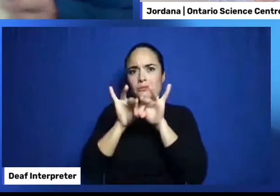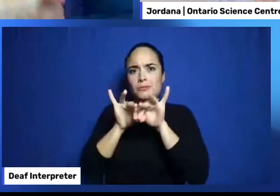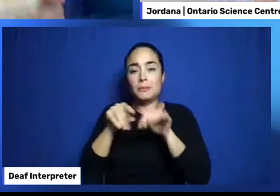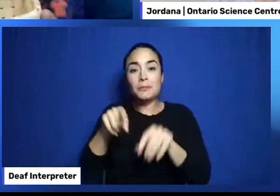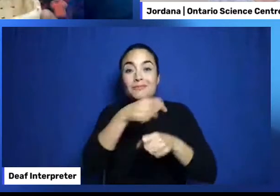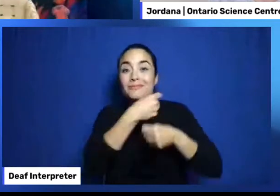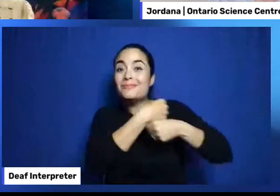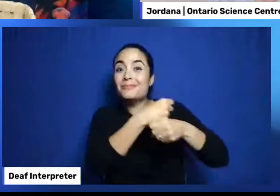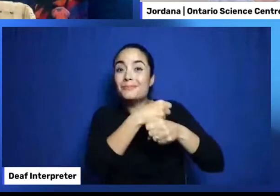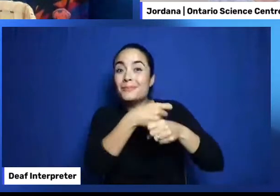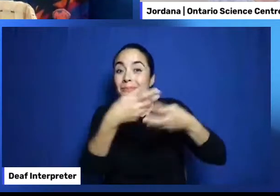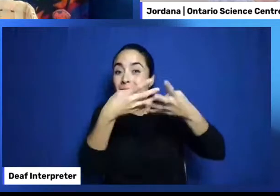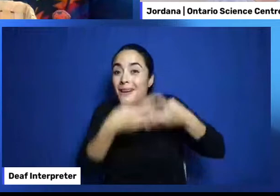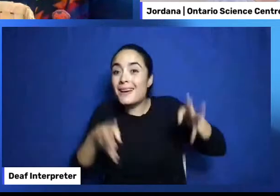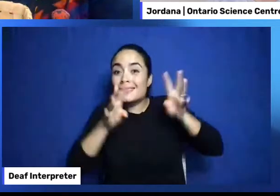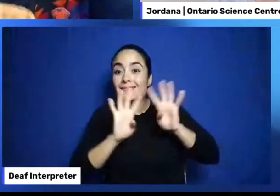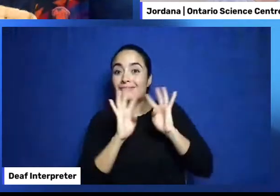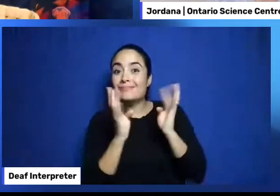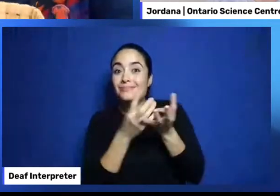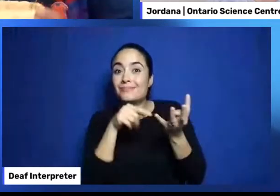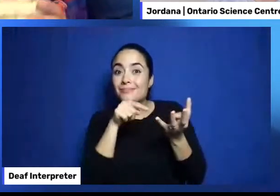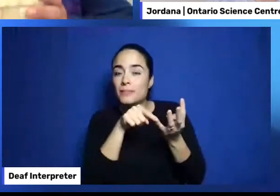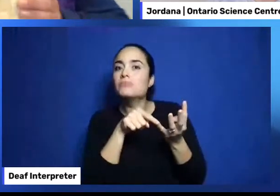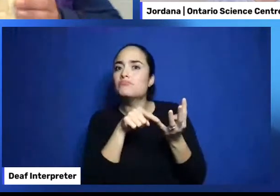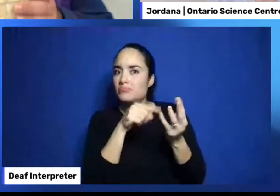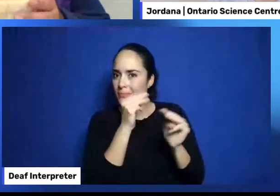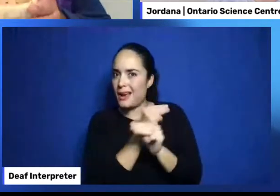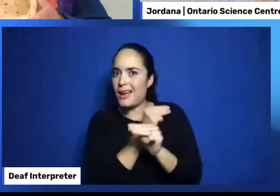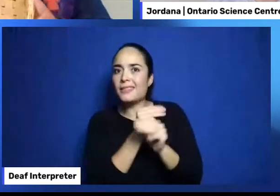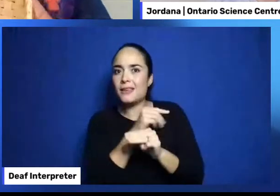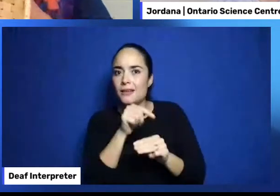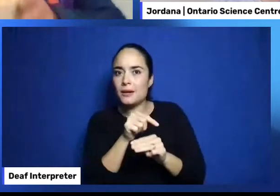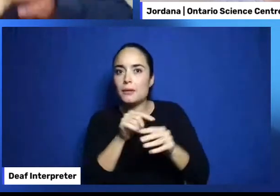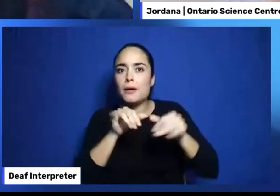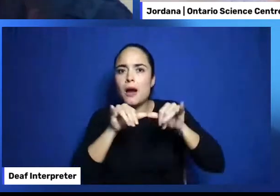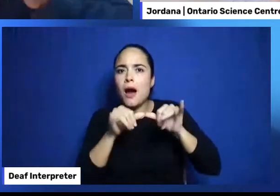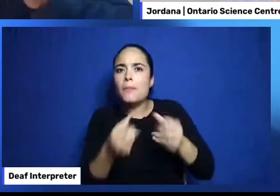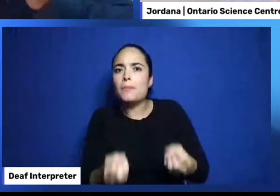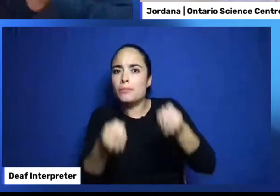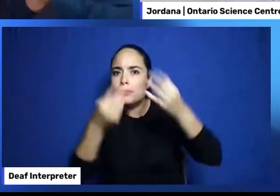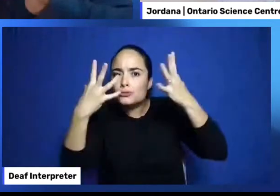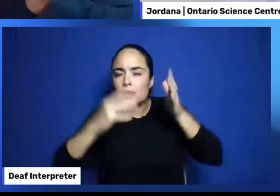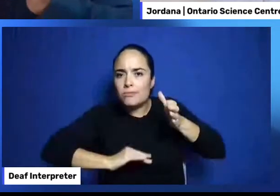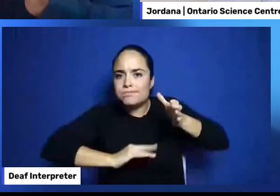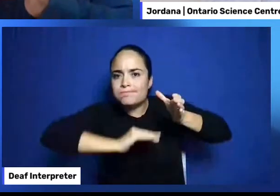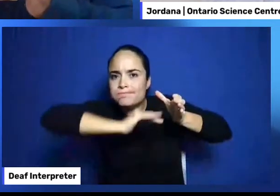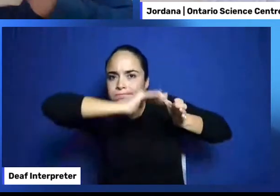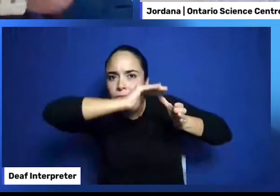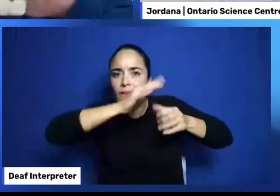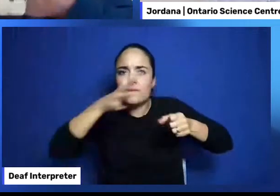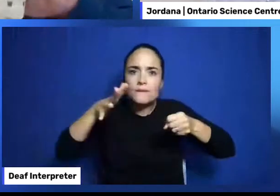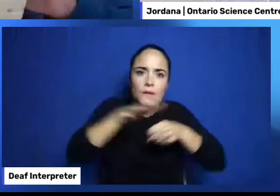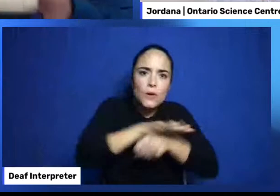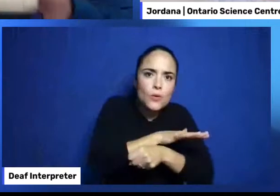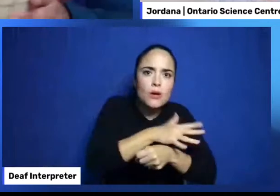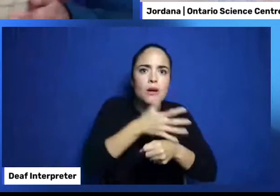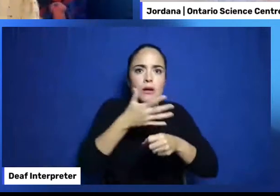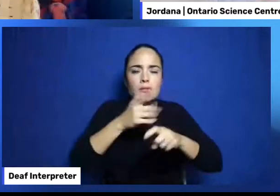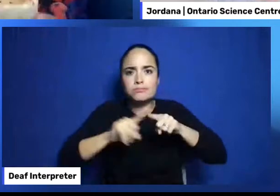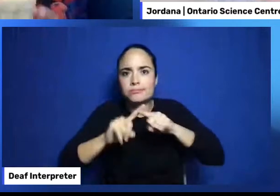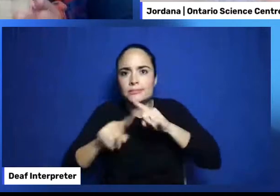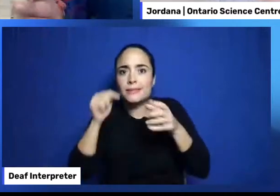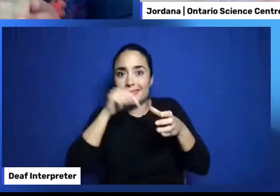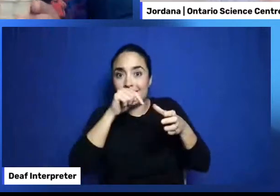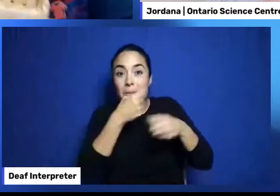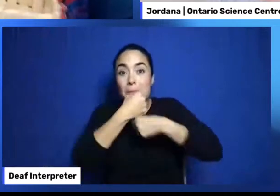we're using them to figure out the volume of containers. And which would hold more. But making each strip and designing